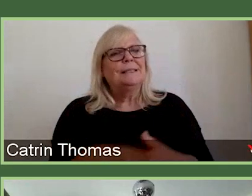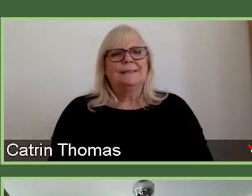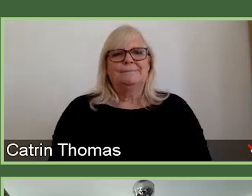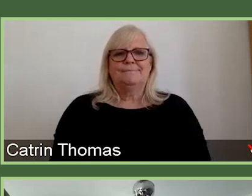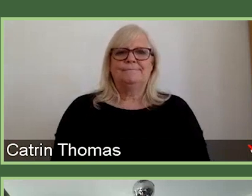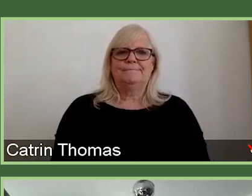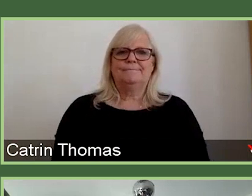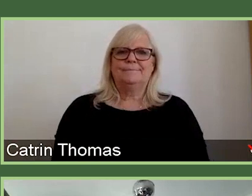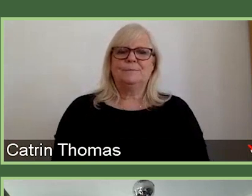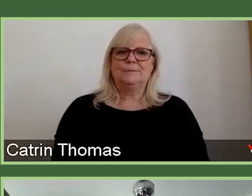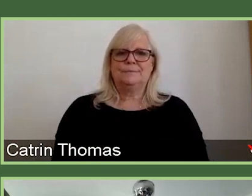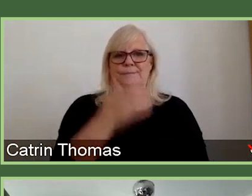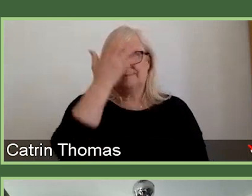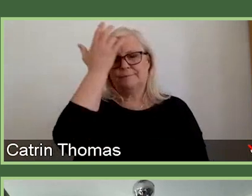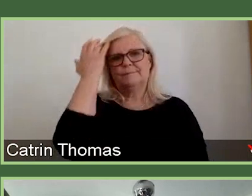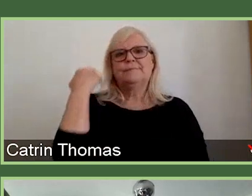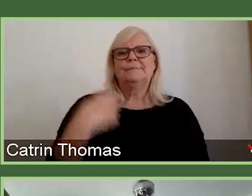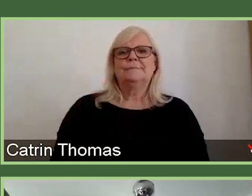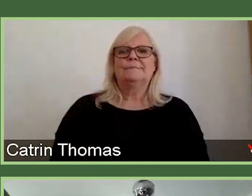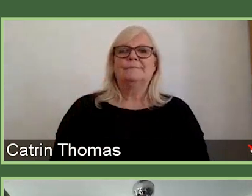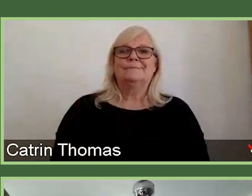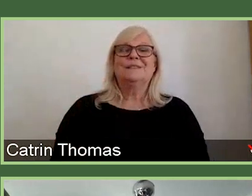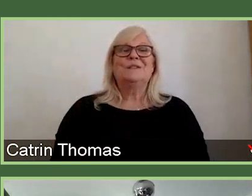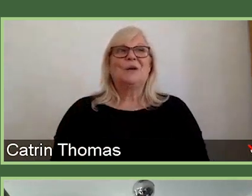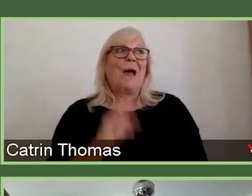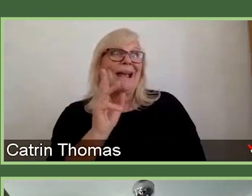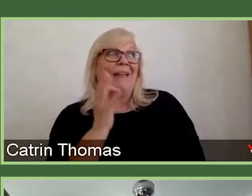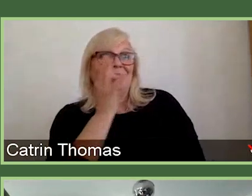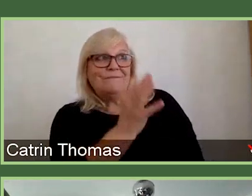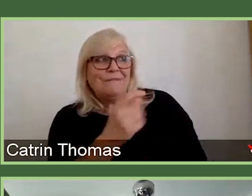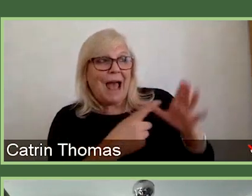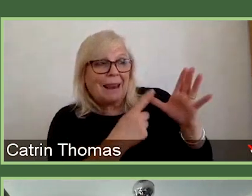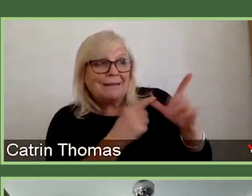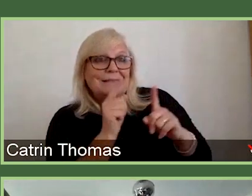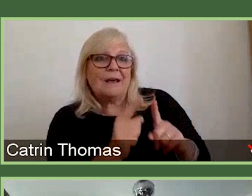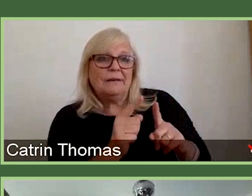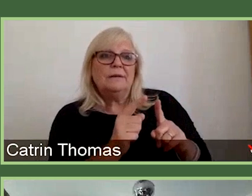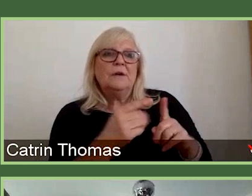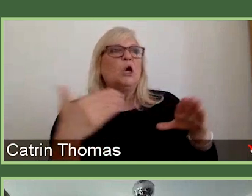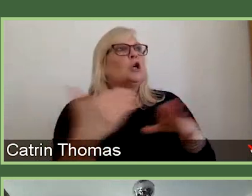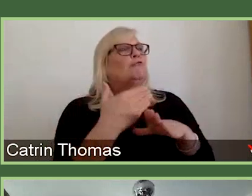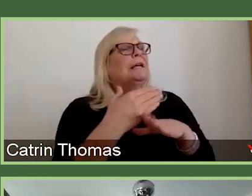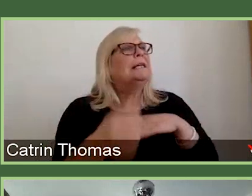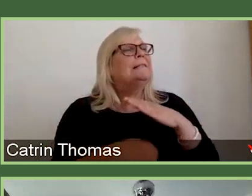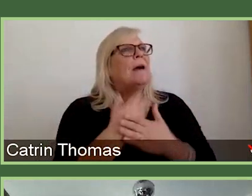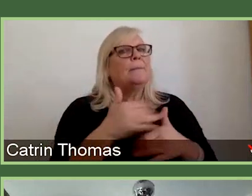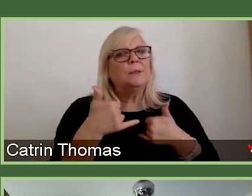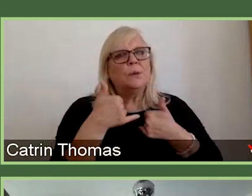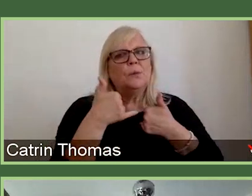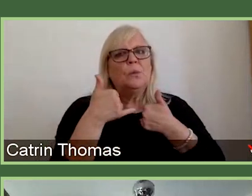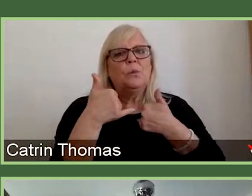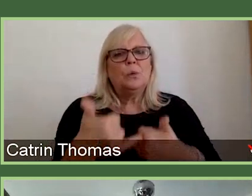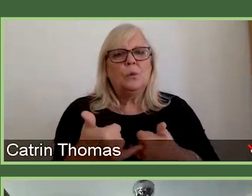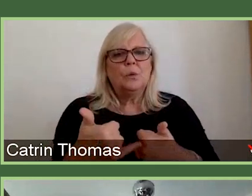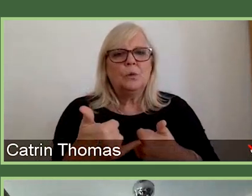So, this one will be for you again, Alison. For career development awards, is the three-year limit for researchers in a salary post